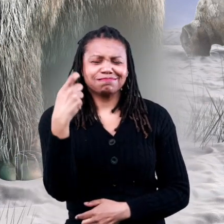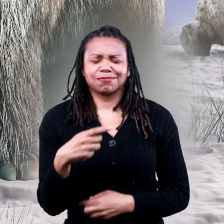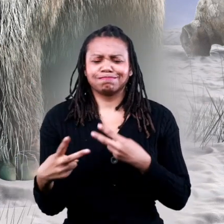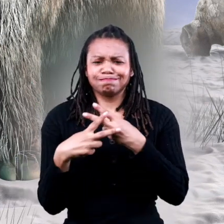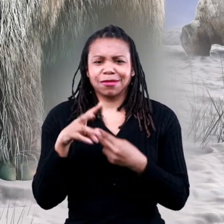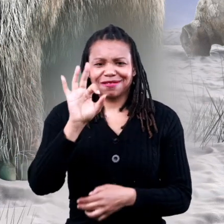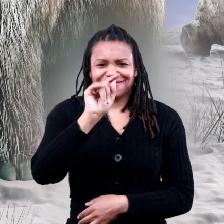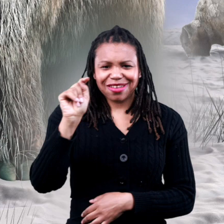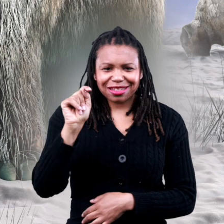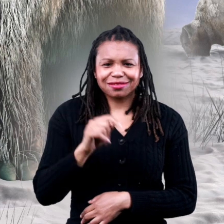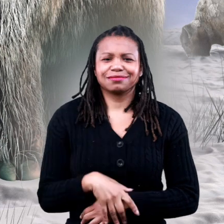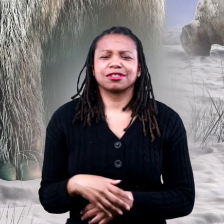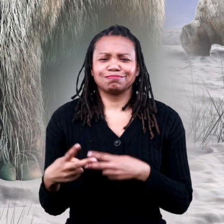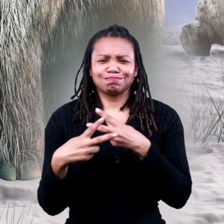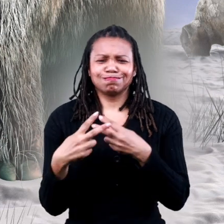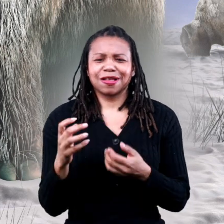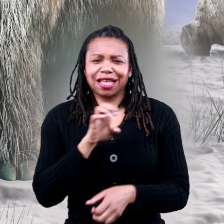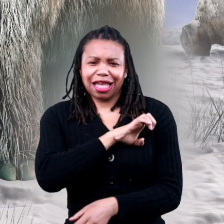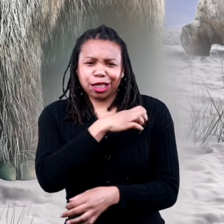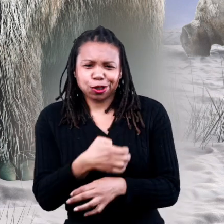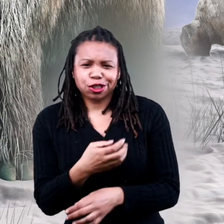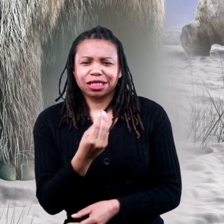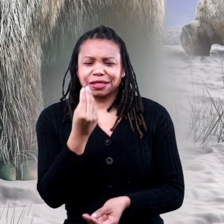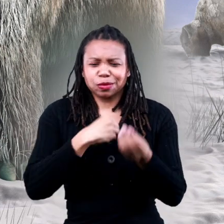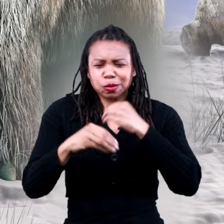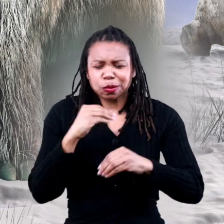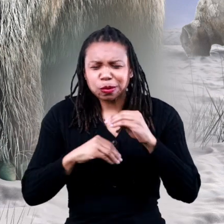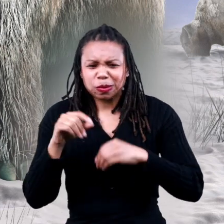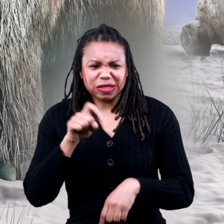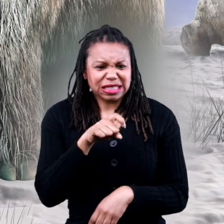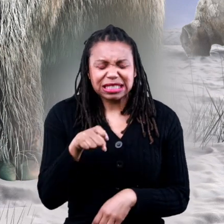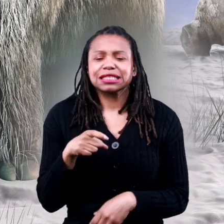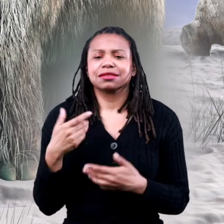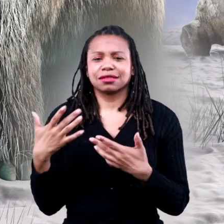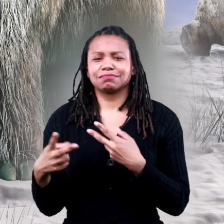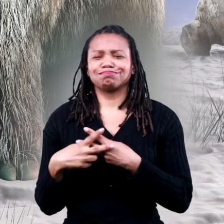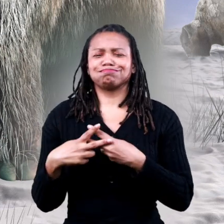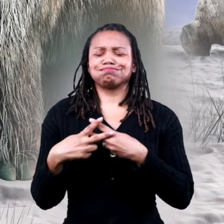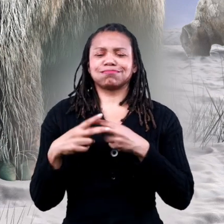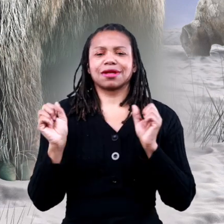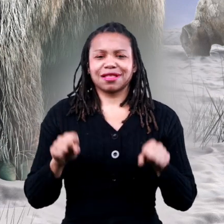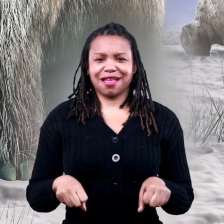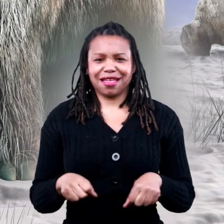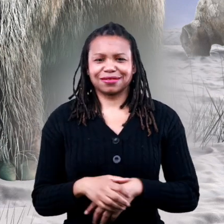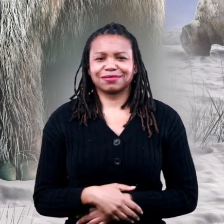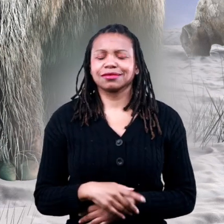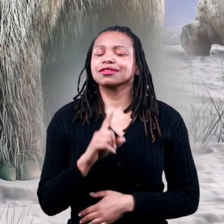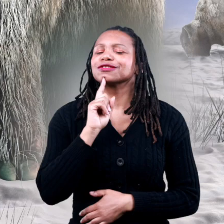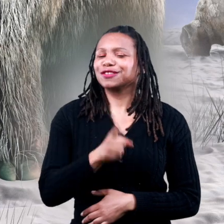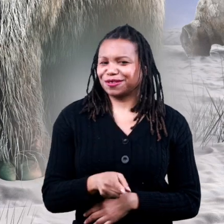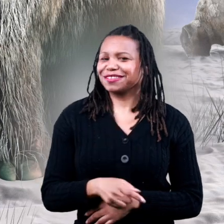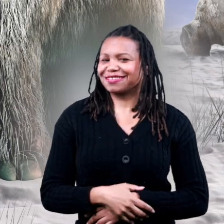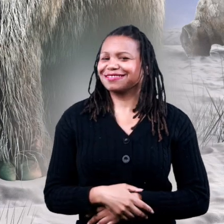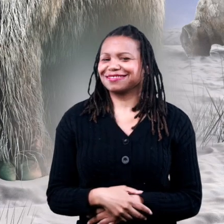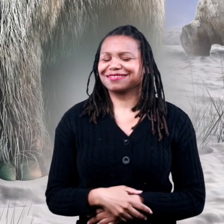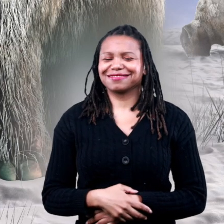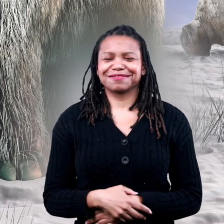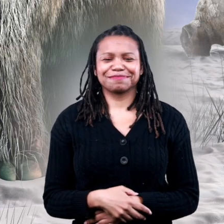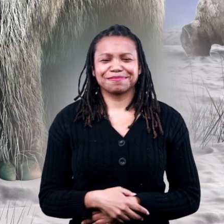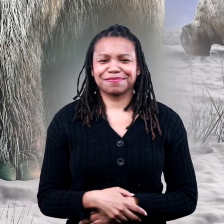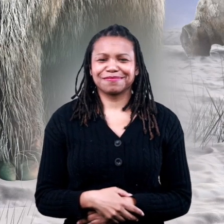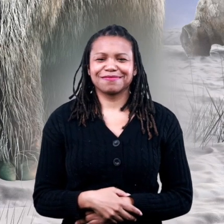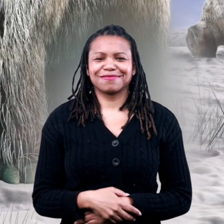think might have stored fat that provided energy when food was hard to find true